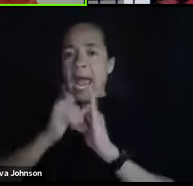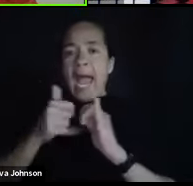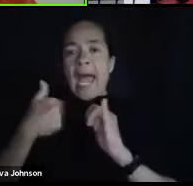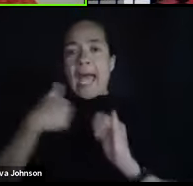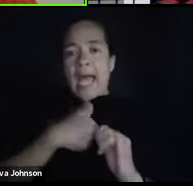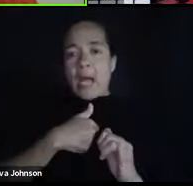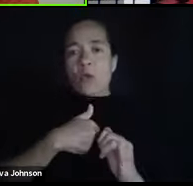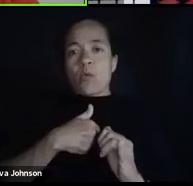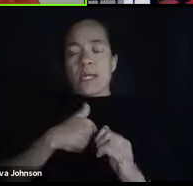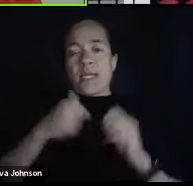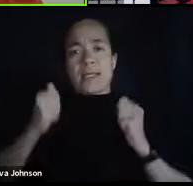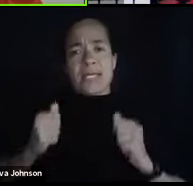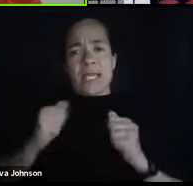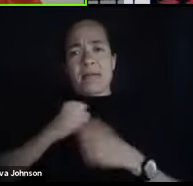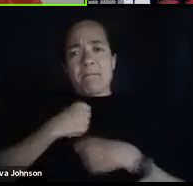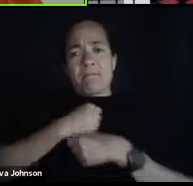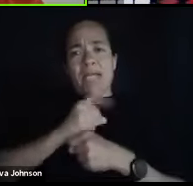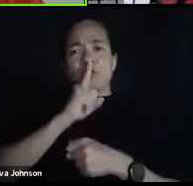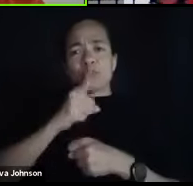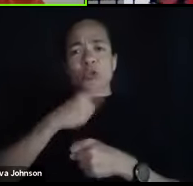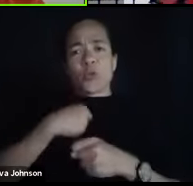engaged? Do you have any tips on that?